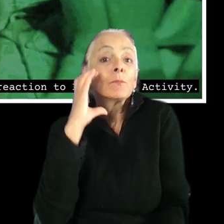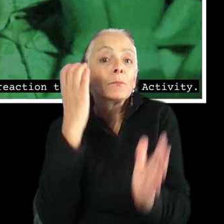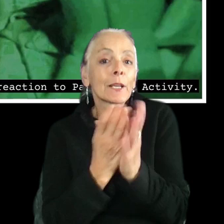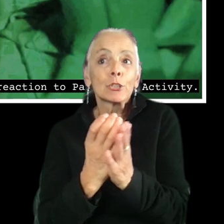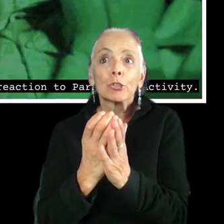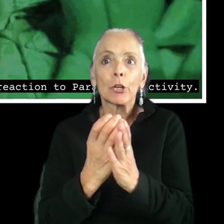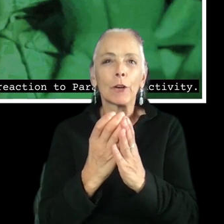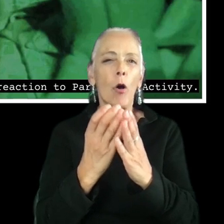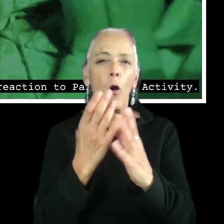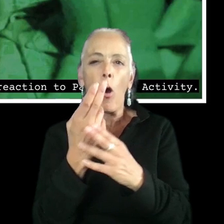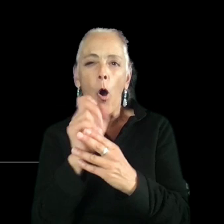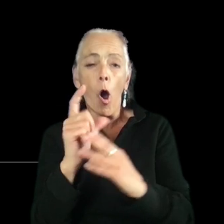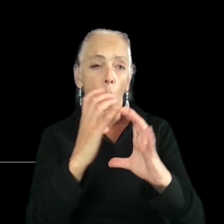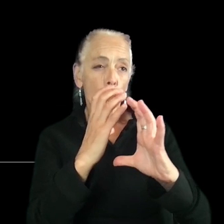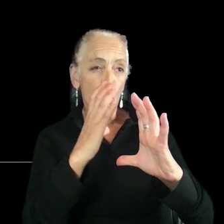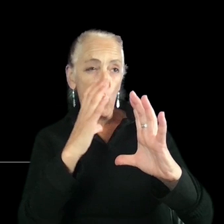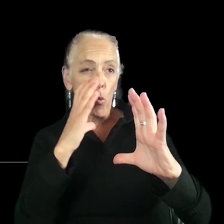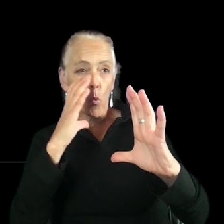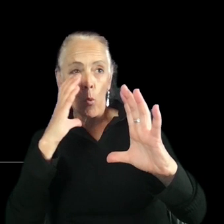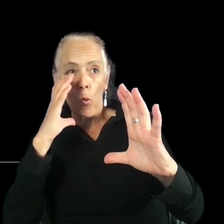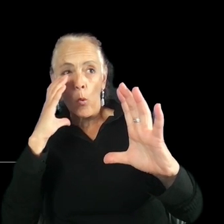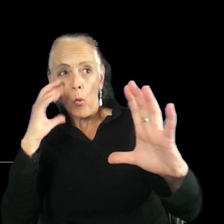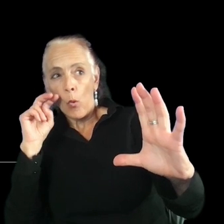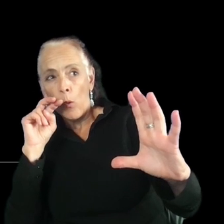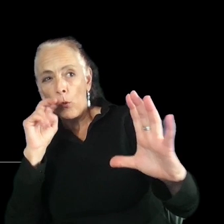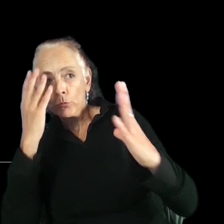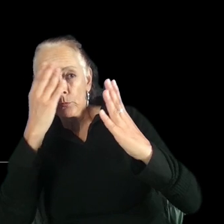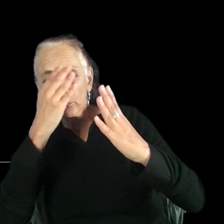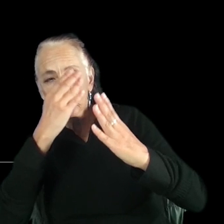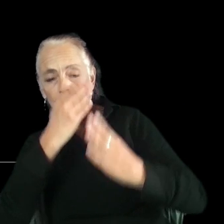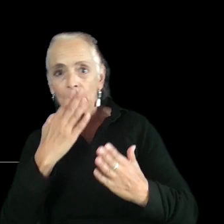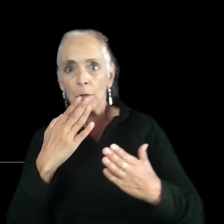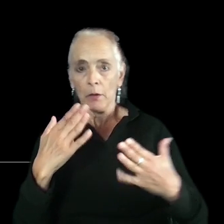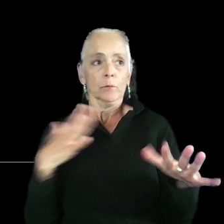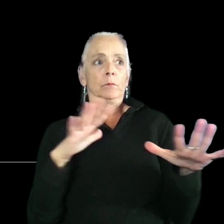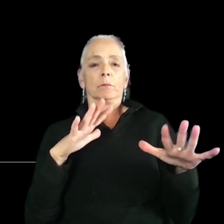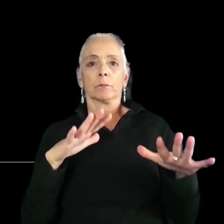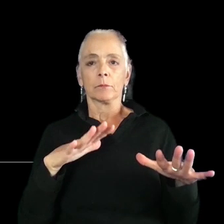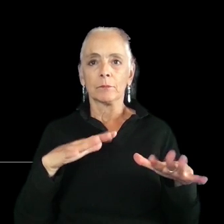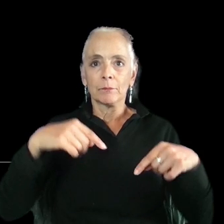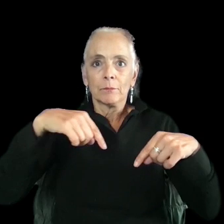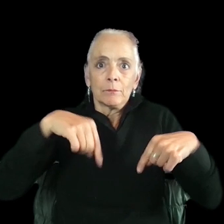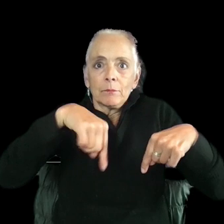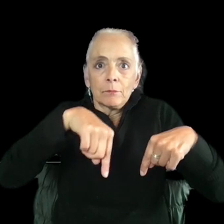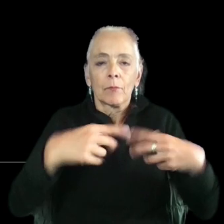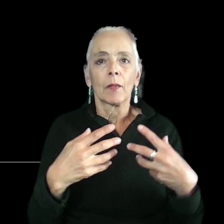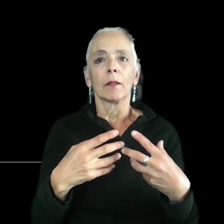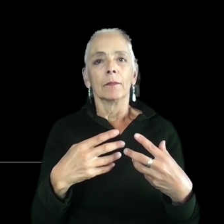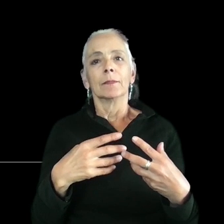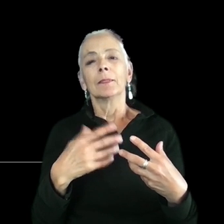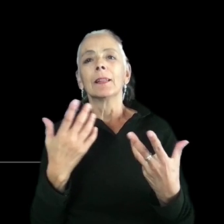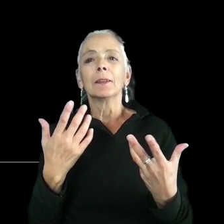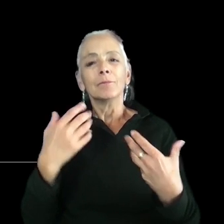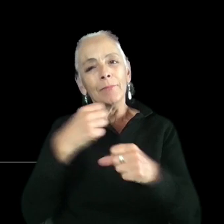empty, dark hallway that will haunt us. So, that may all sound scary, no pun intended, but making a scary horror